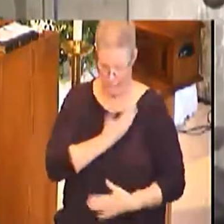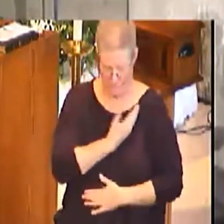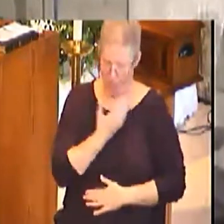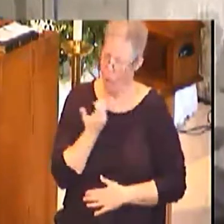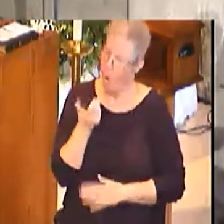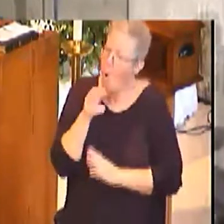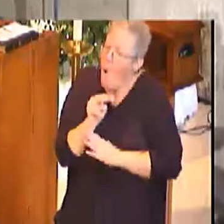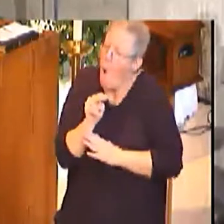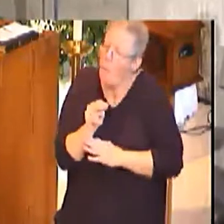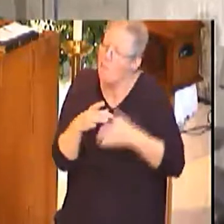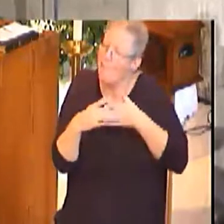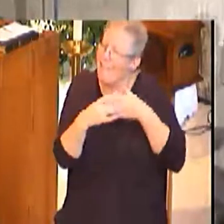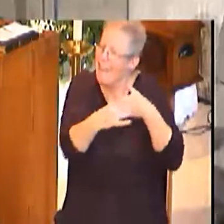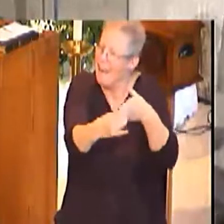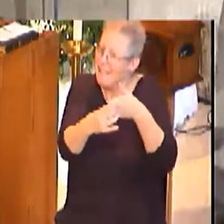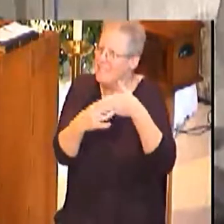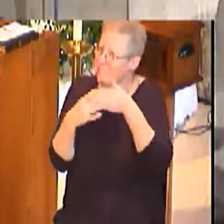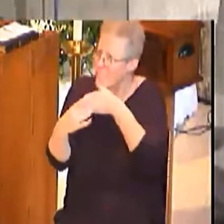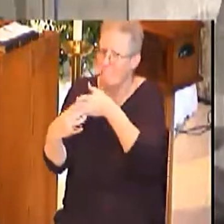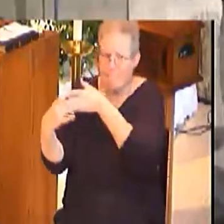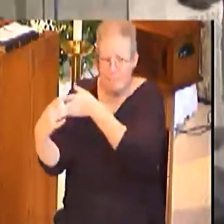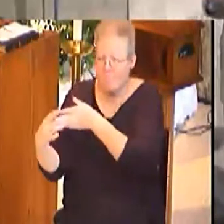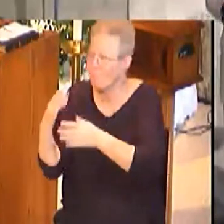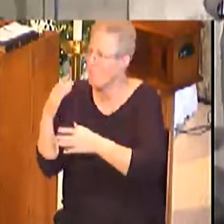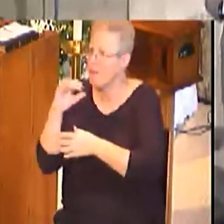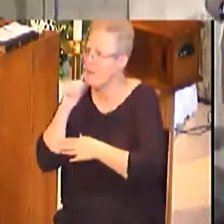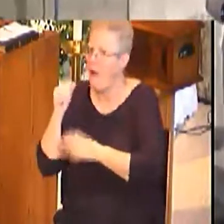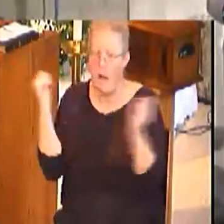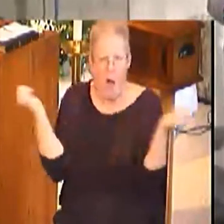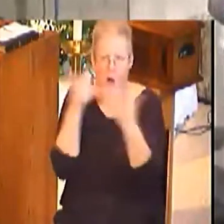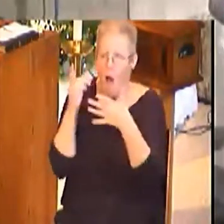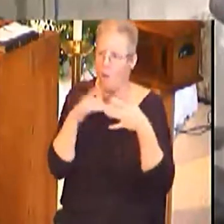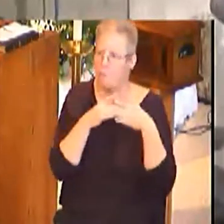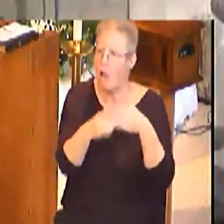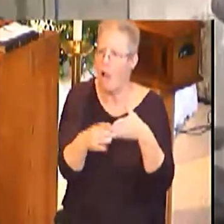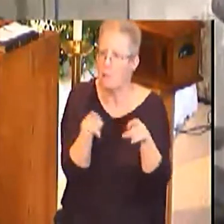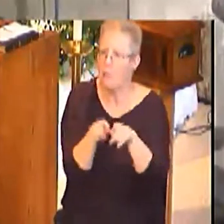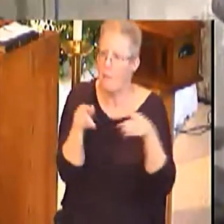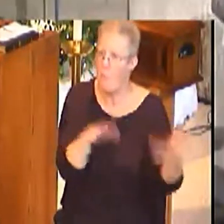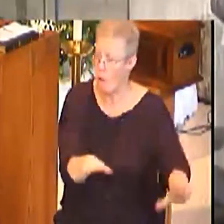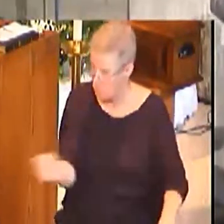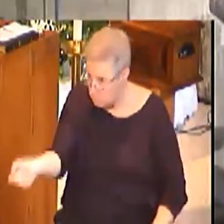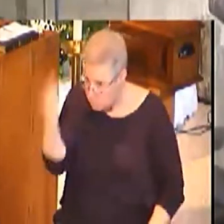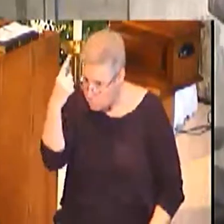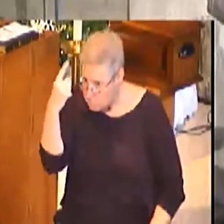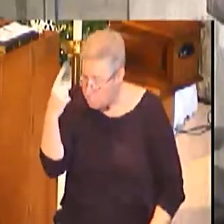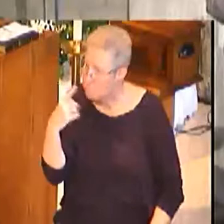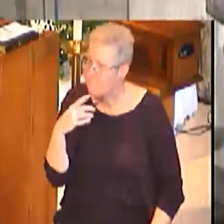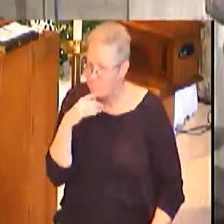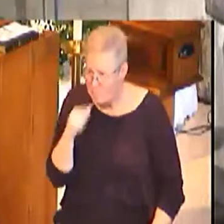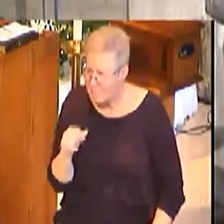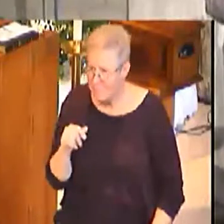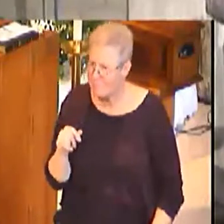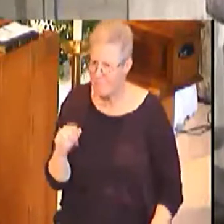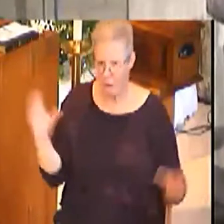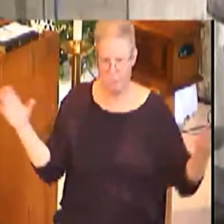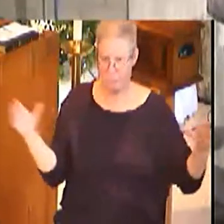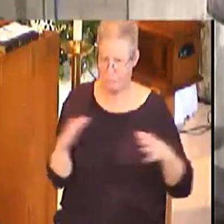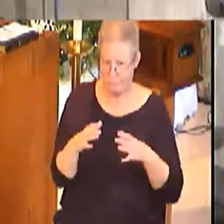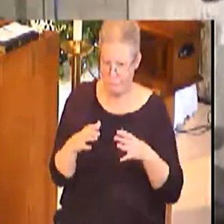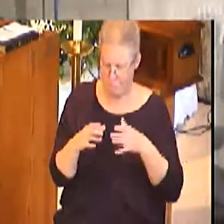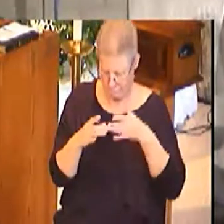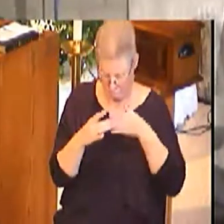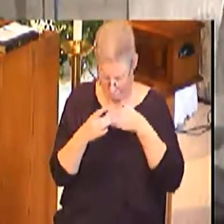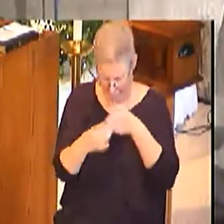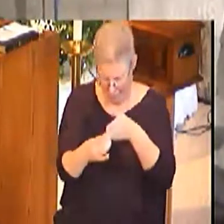We will not be guided in the same way. Do you get that? We will not be guided in the same way.